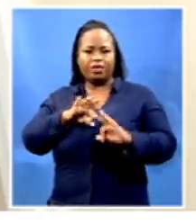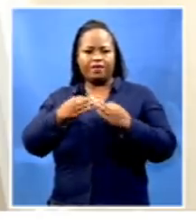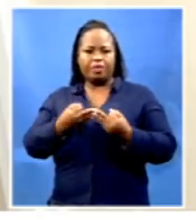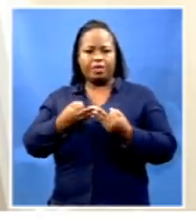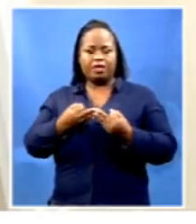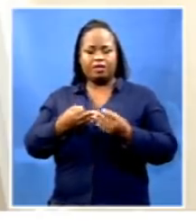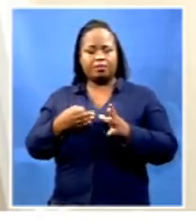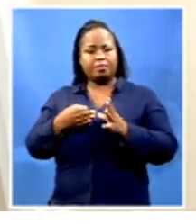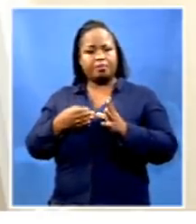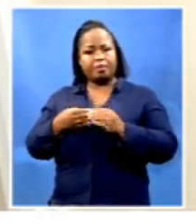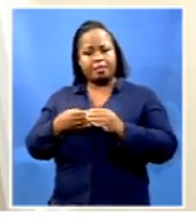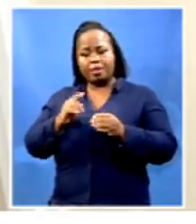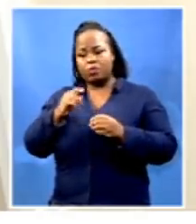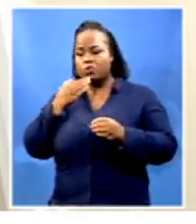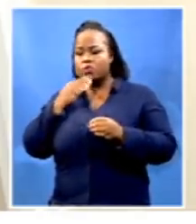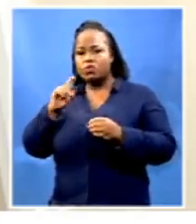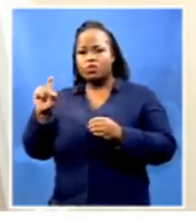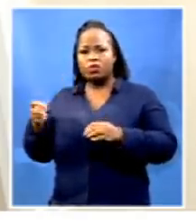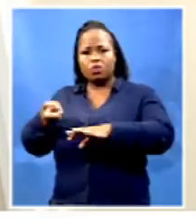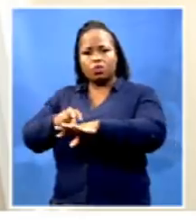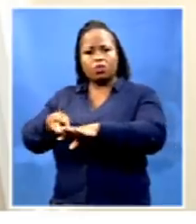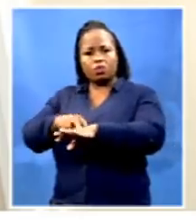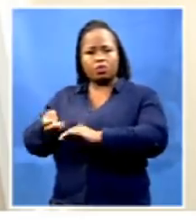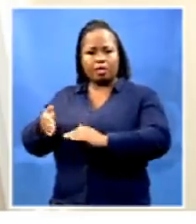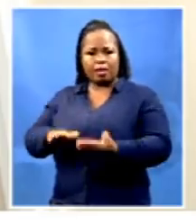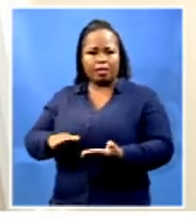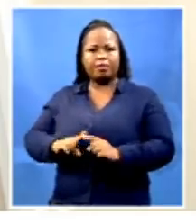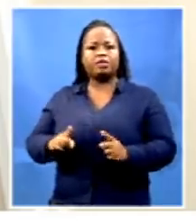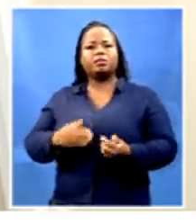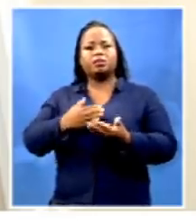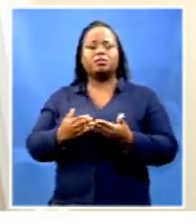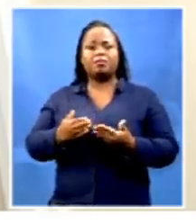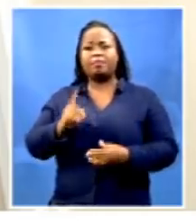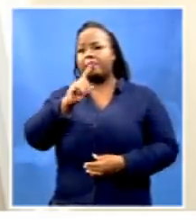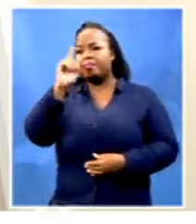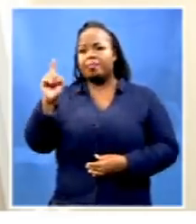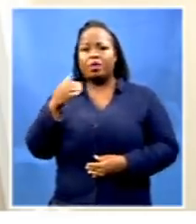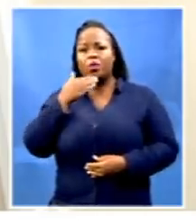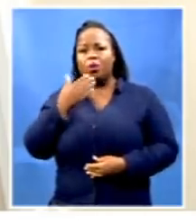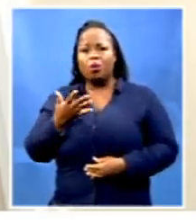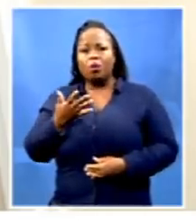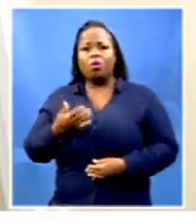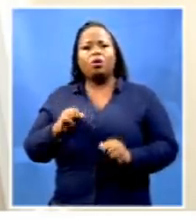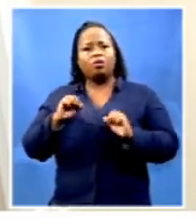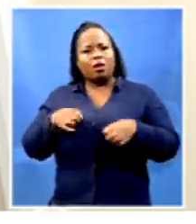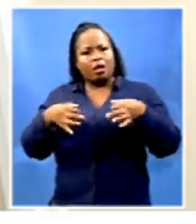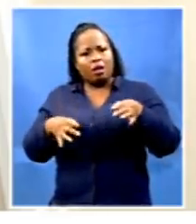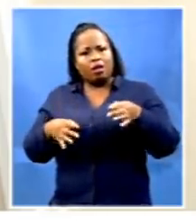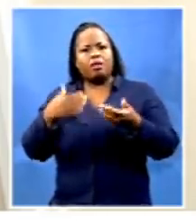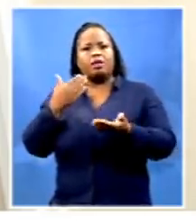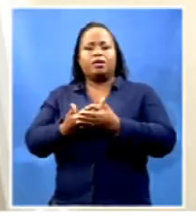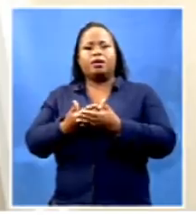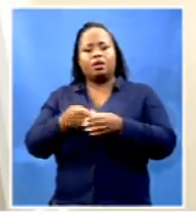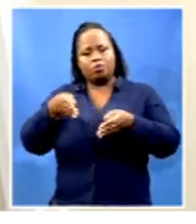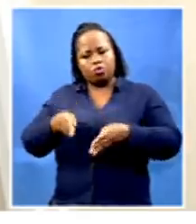time. We also wish to call on those who, for whatever reasons, are permitted to use our